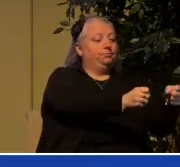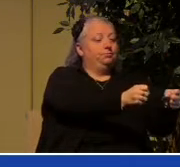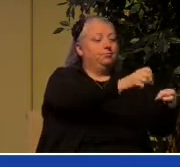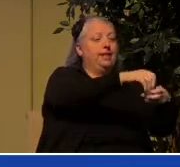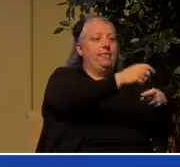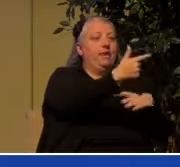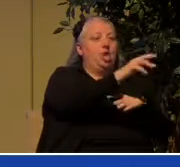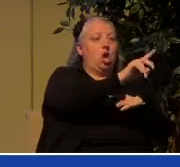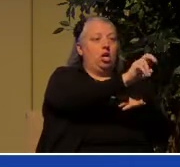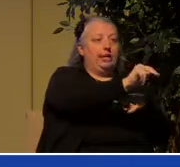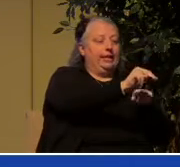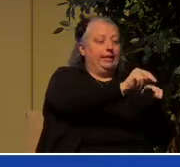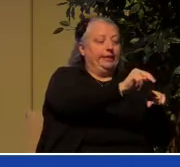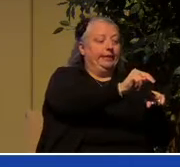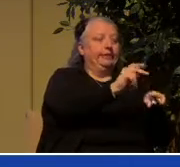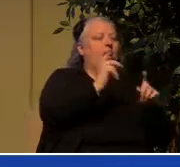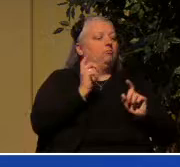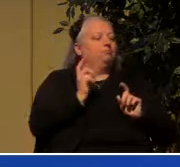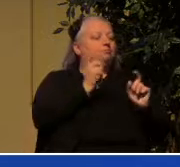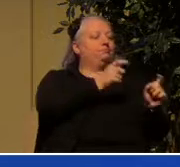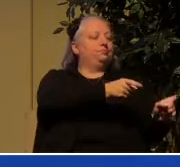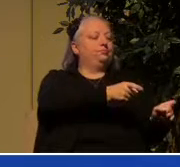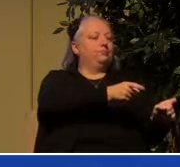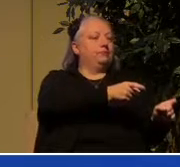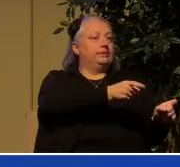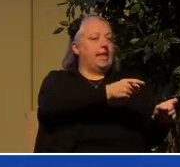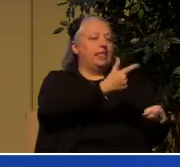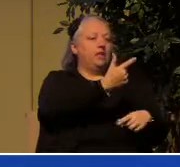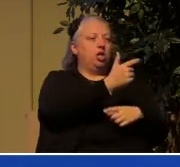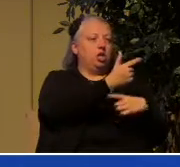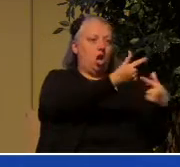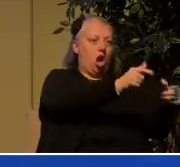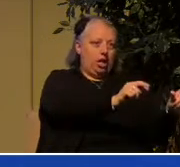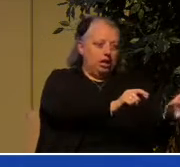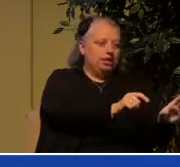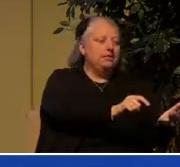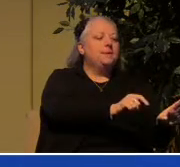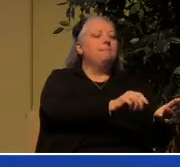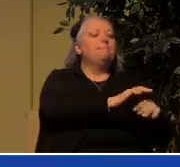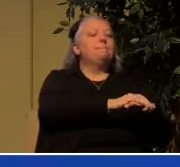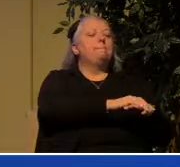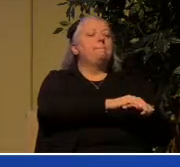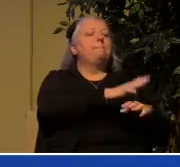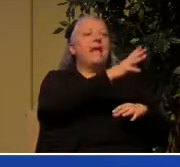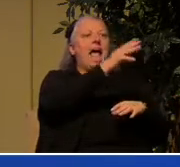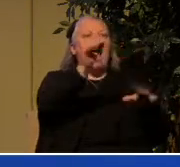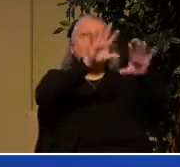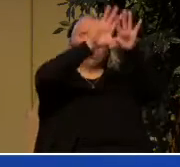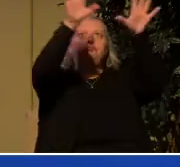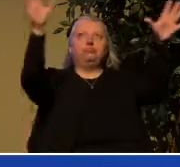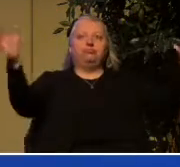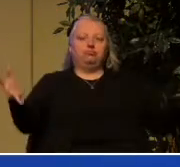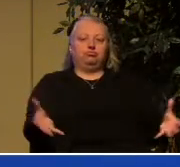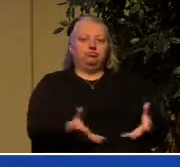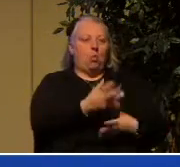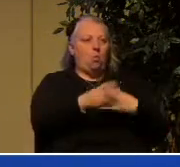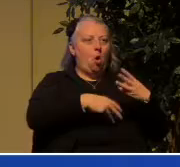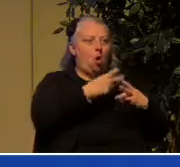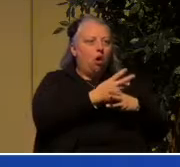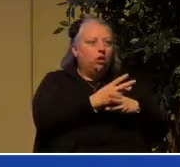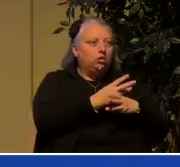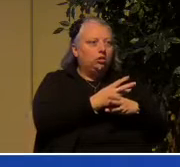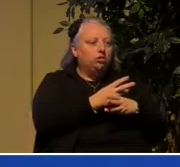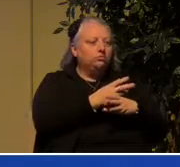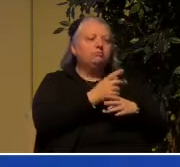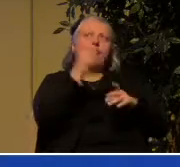he gave them not only the garden, but the whole world as